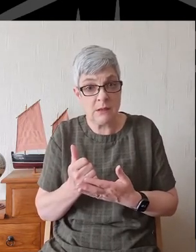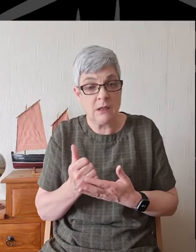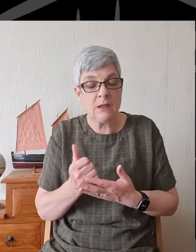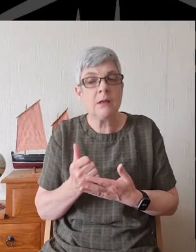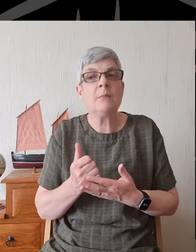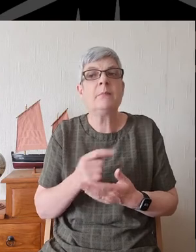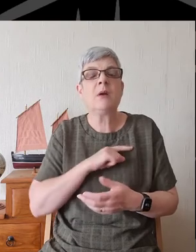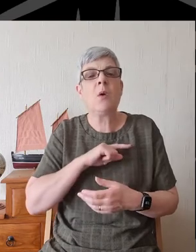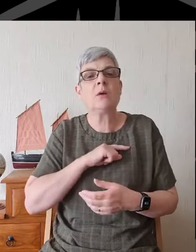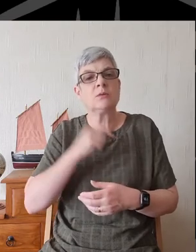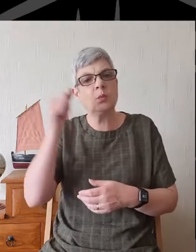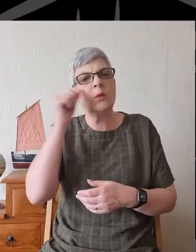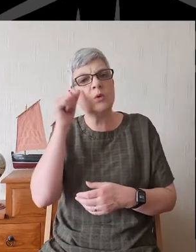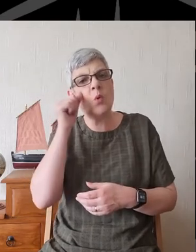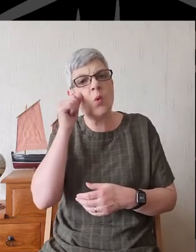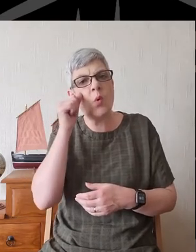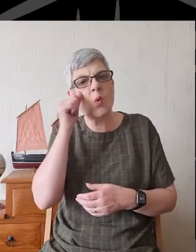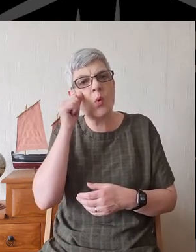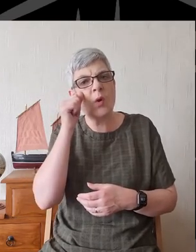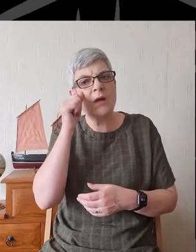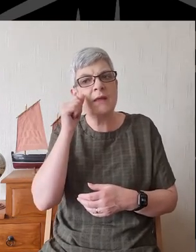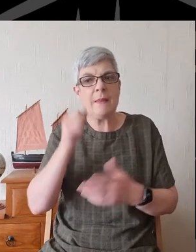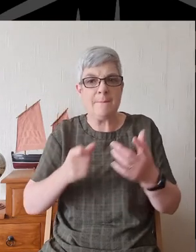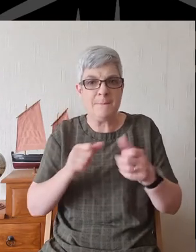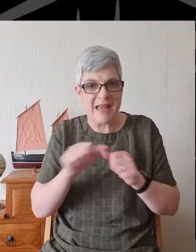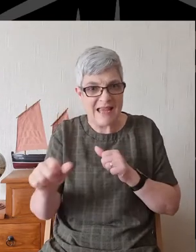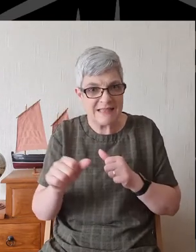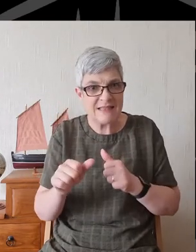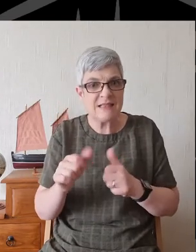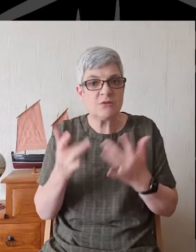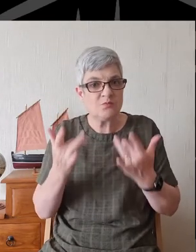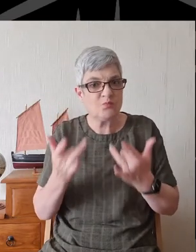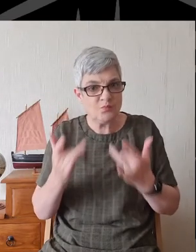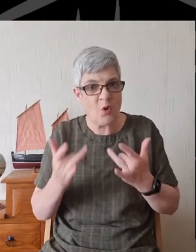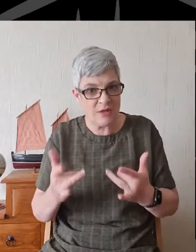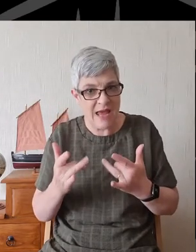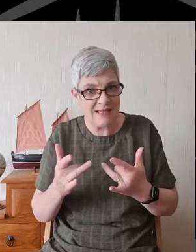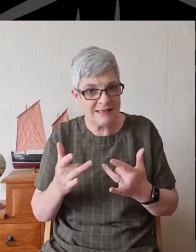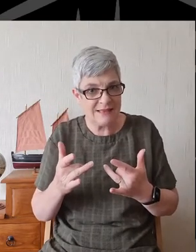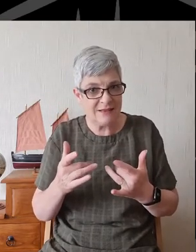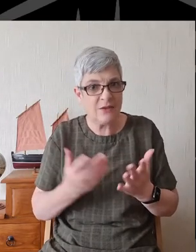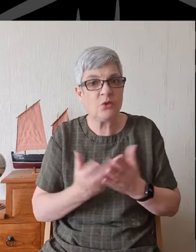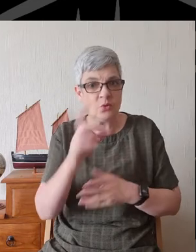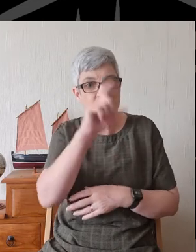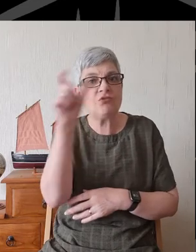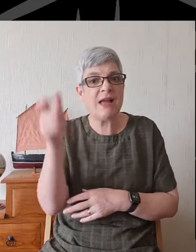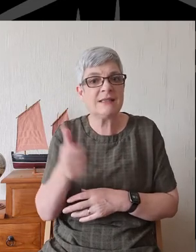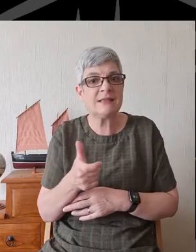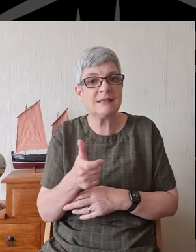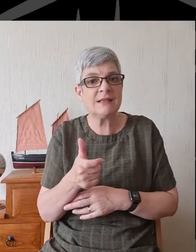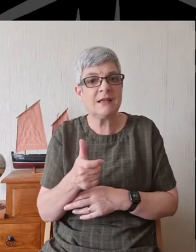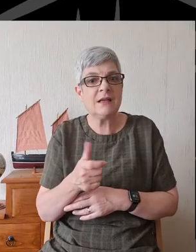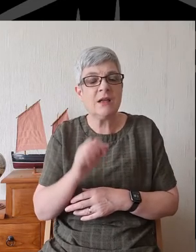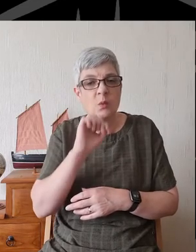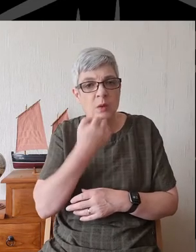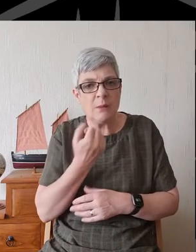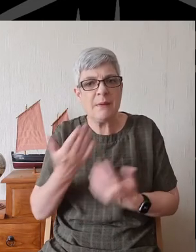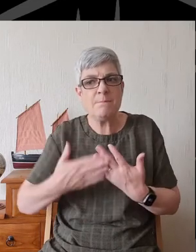knowing that in Christ the best is yet to come, knowing that in Christ you have more in store for us than we could ever give up.